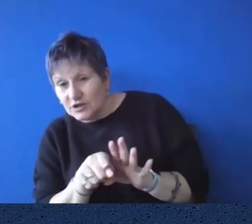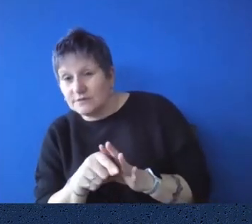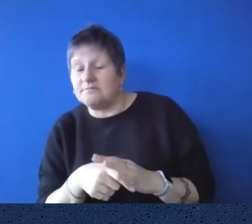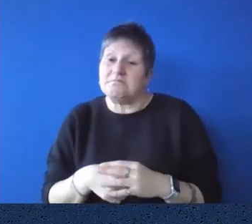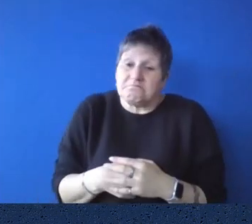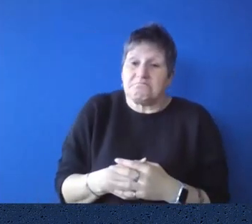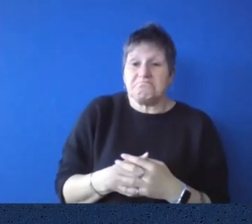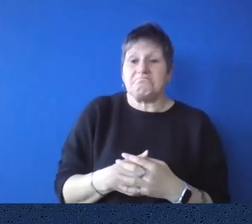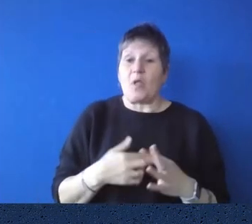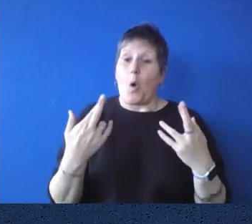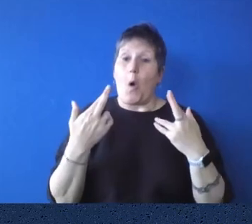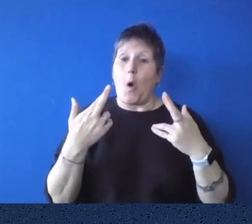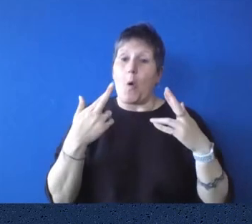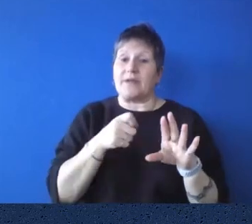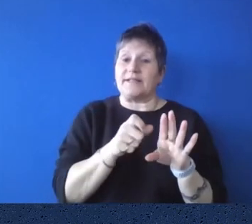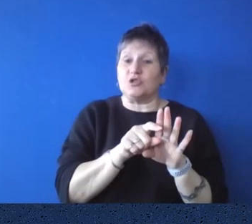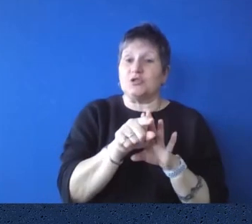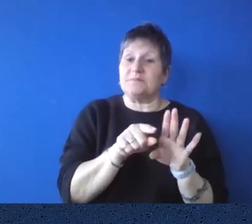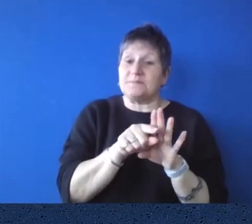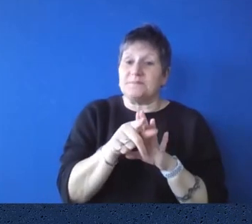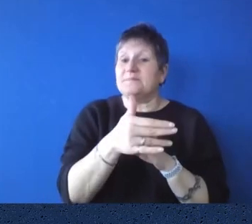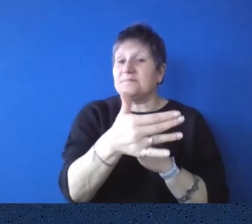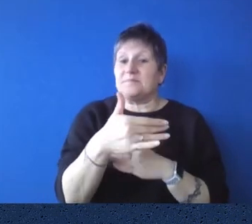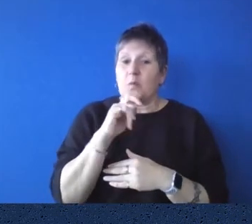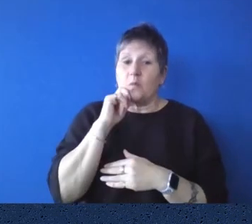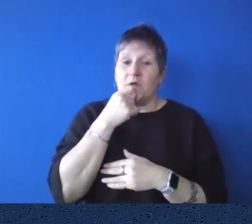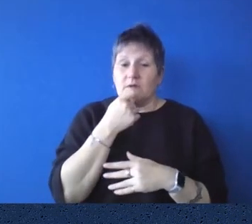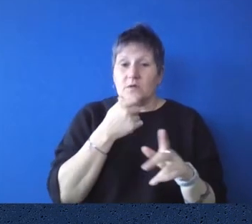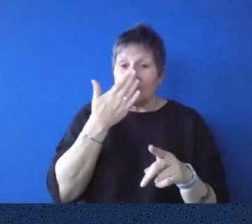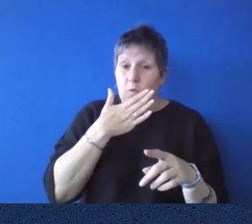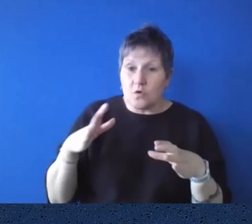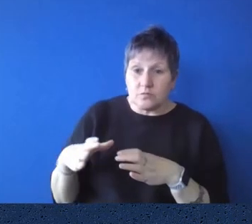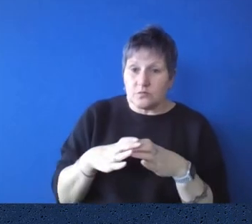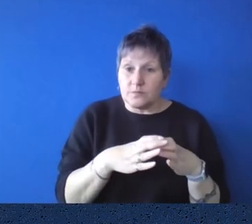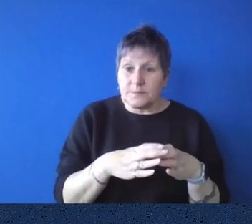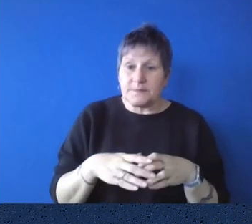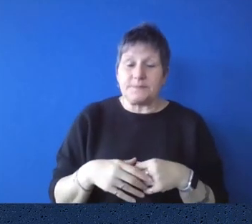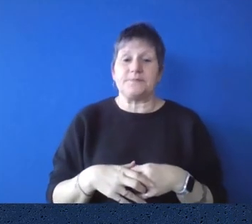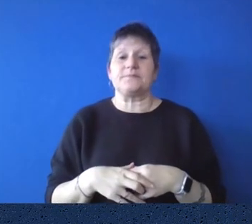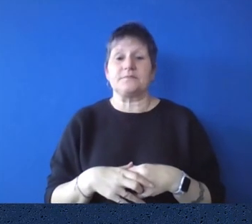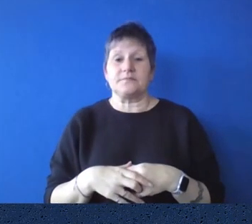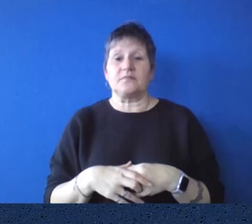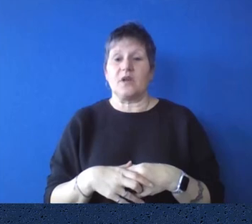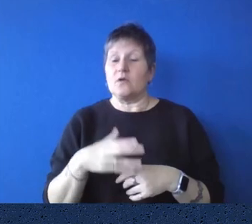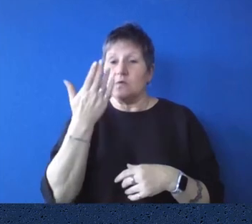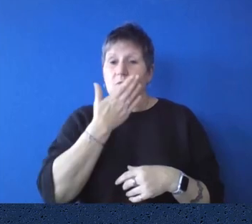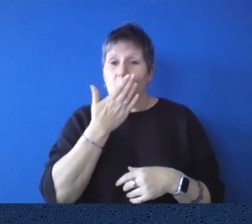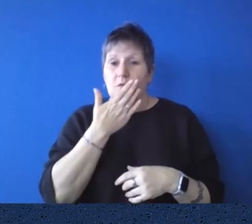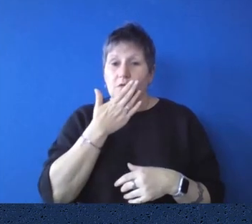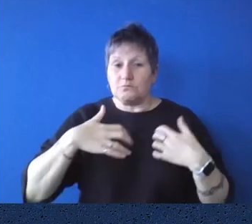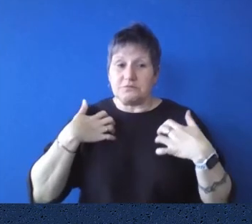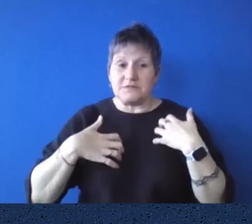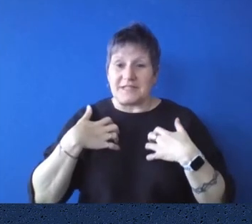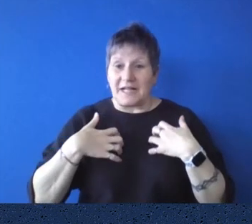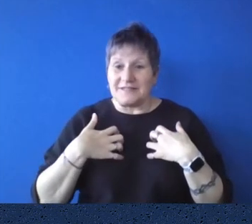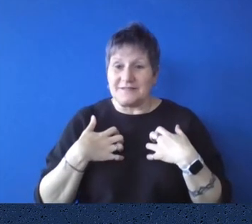tours will be available again. And you get a lot of school groups through school, school kids react to the school groups